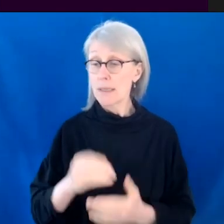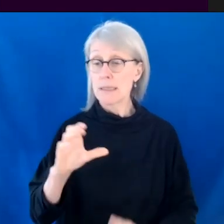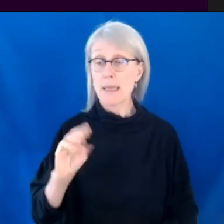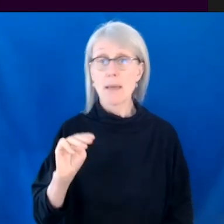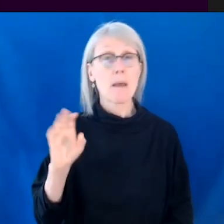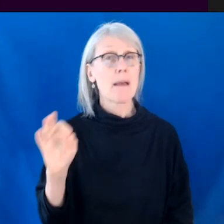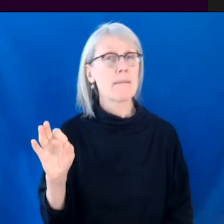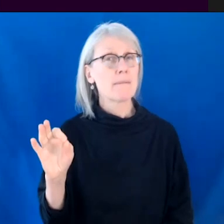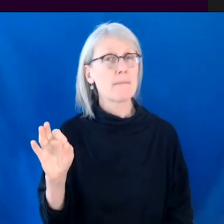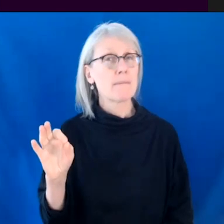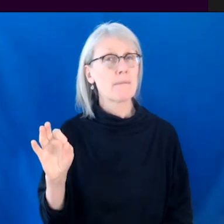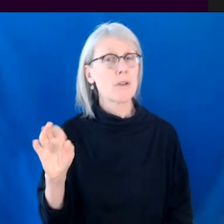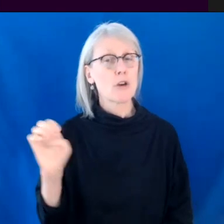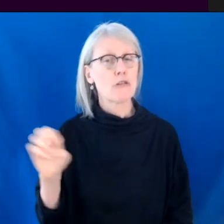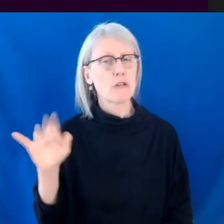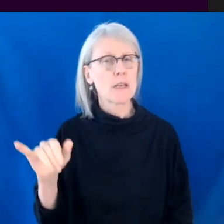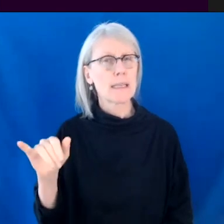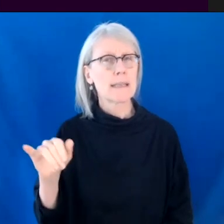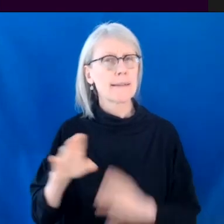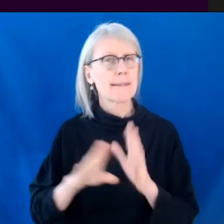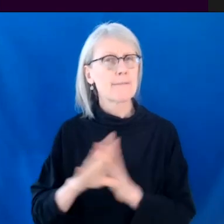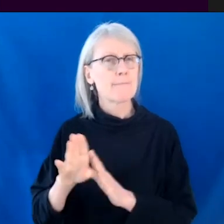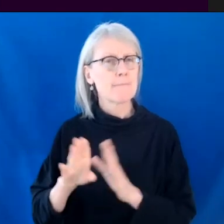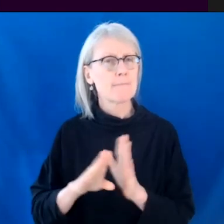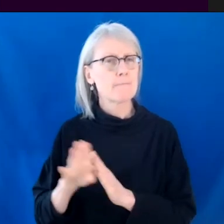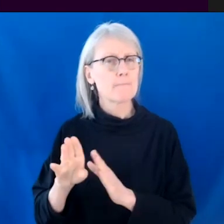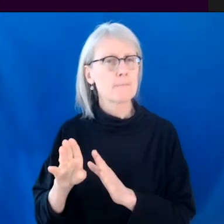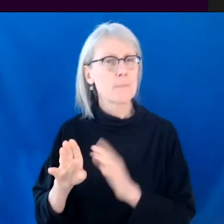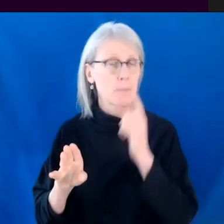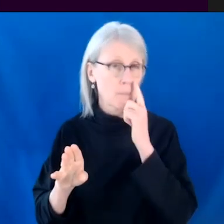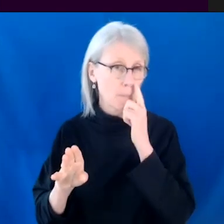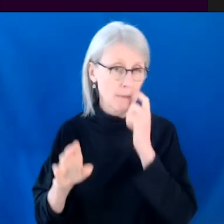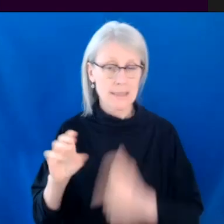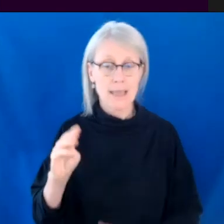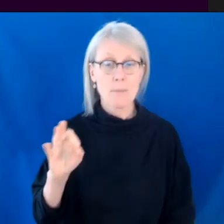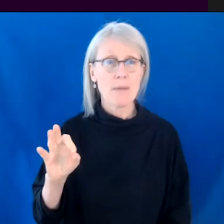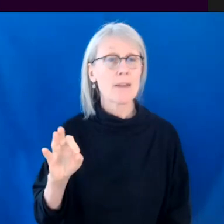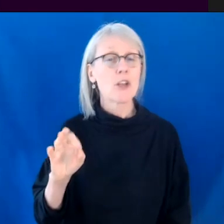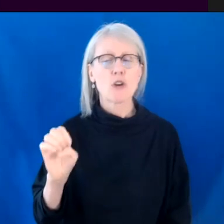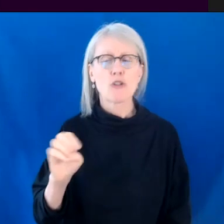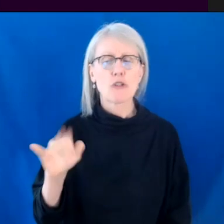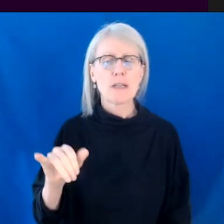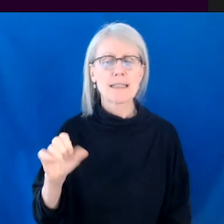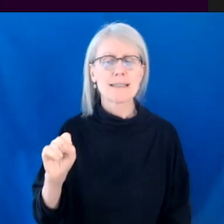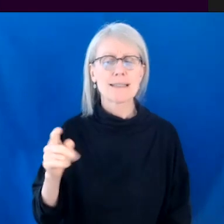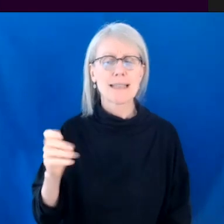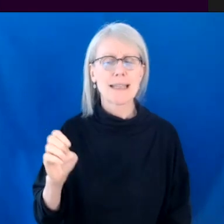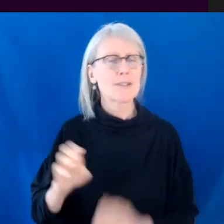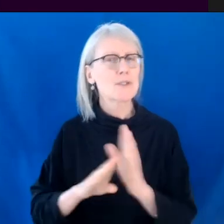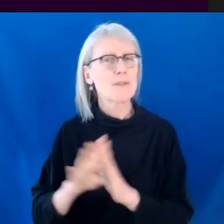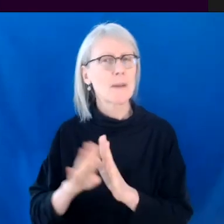early development, wait, CMF early stage development fund,